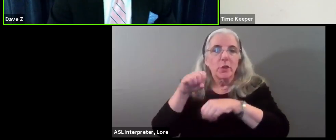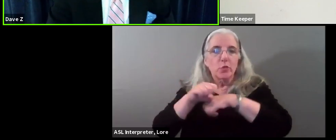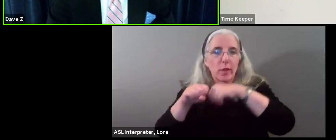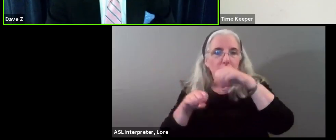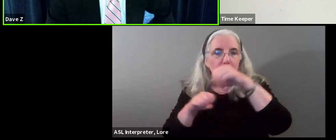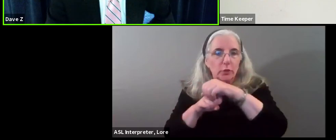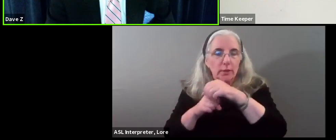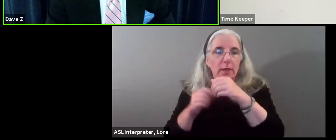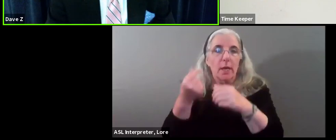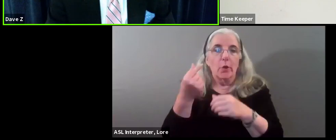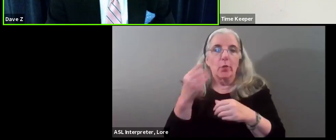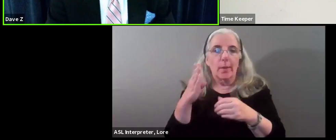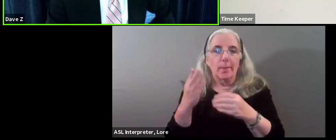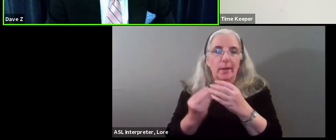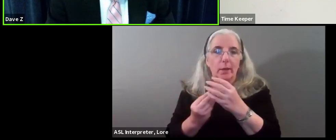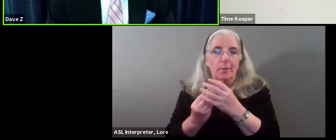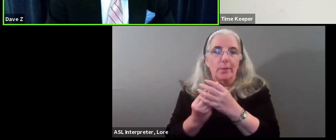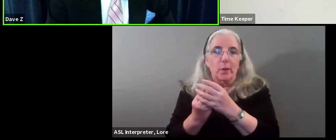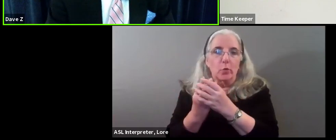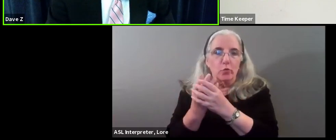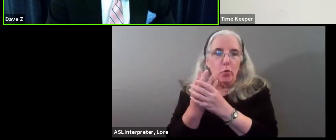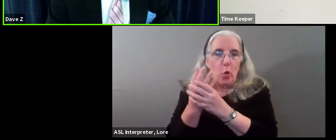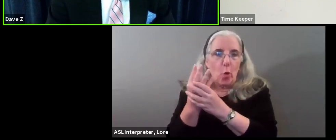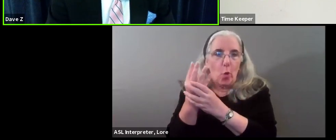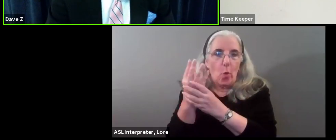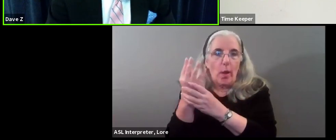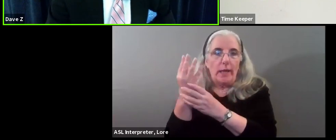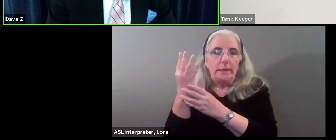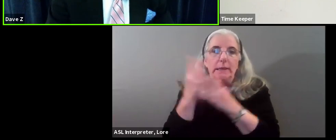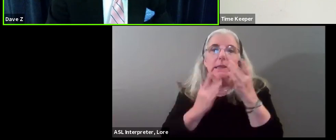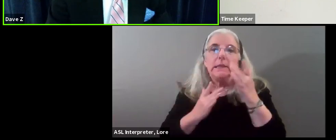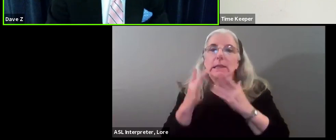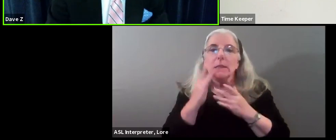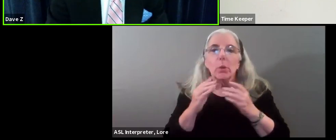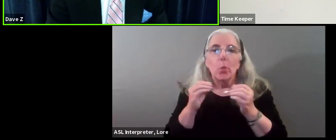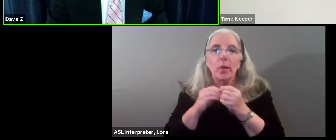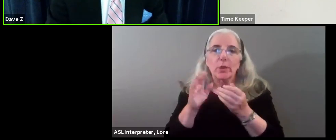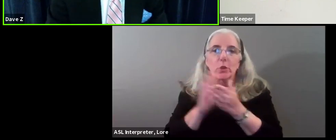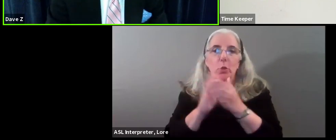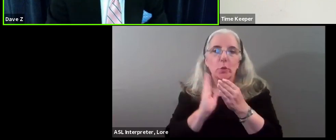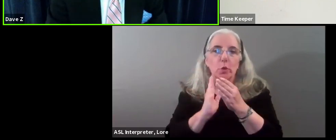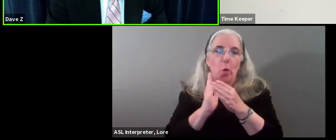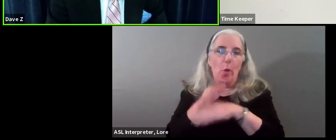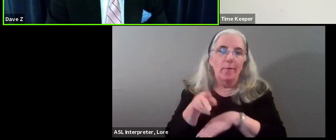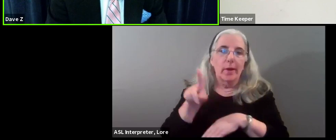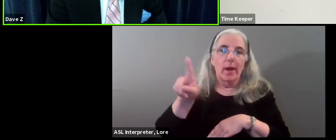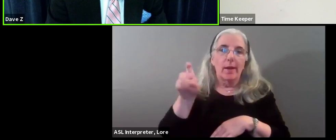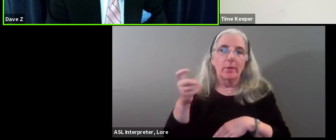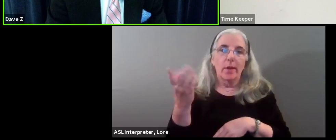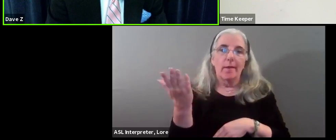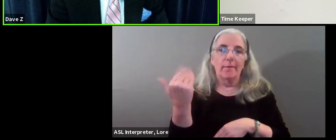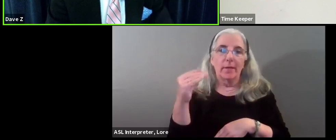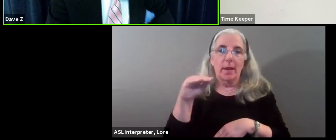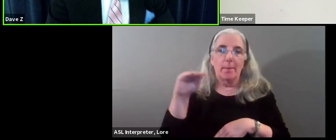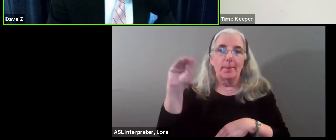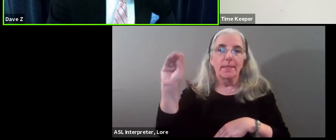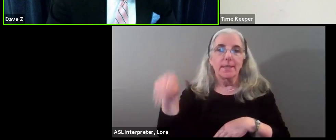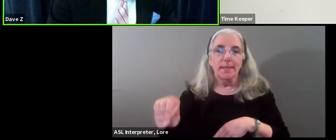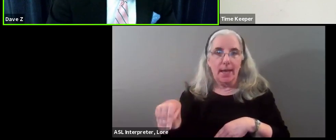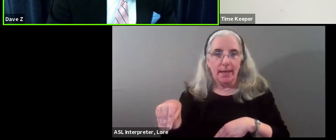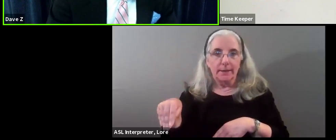to grow and strain at the seams with our local schools at or above 115 percent capacity